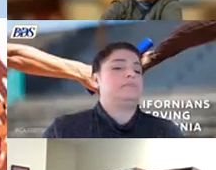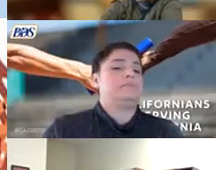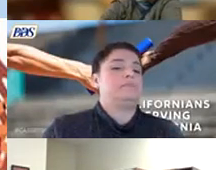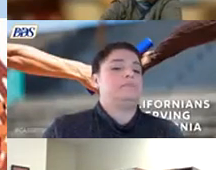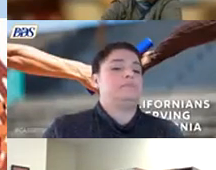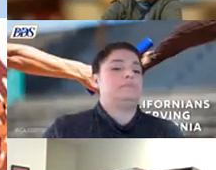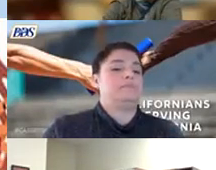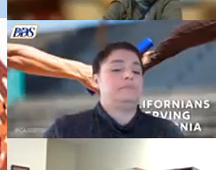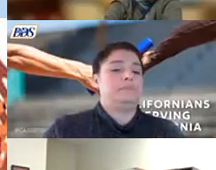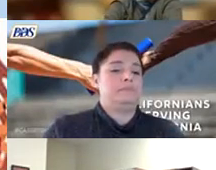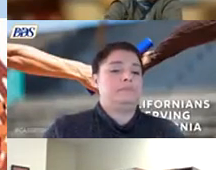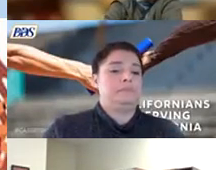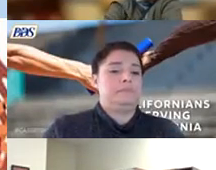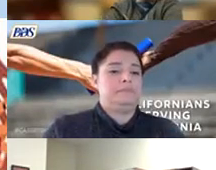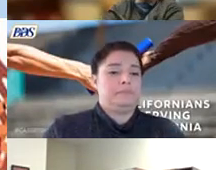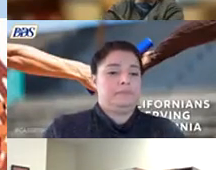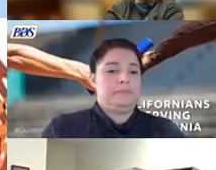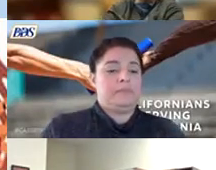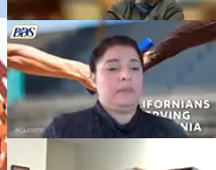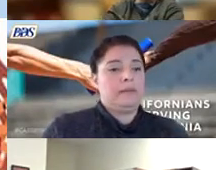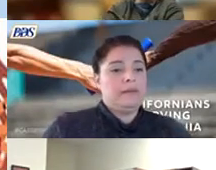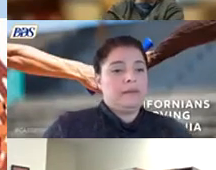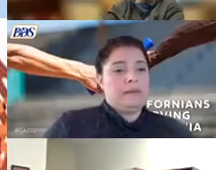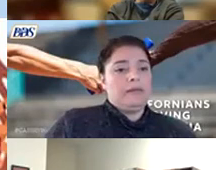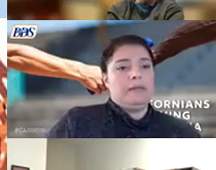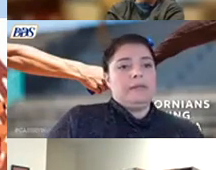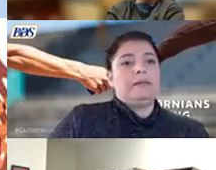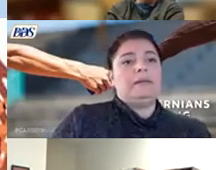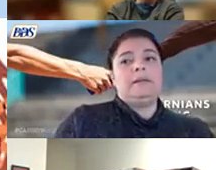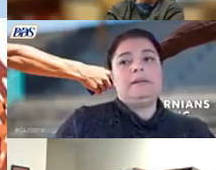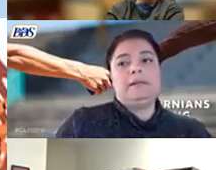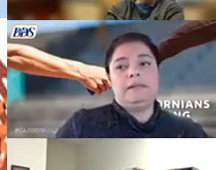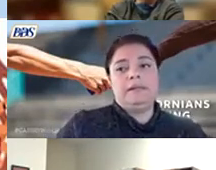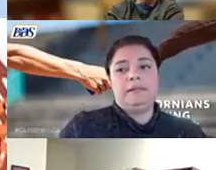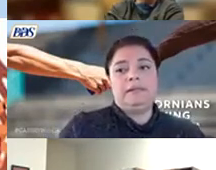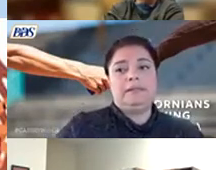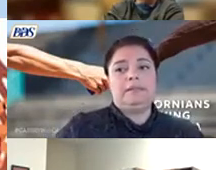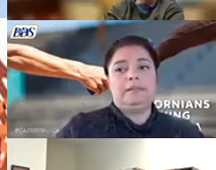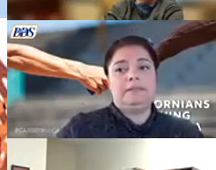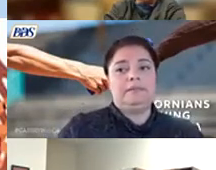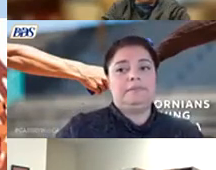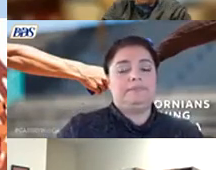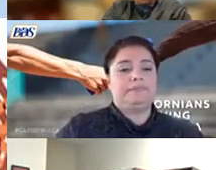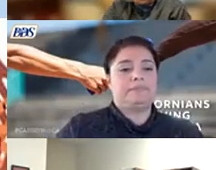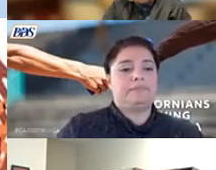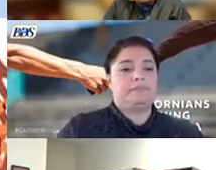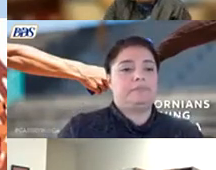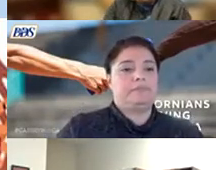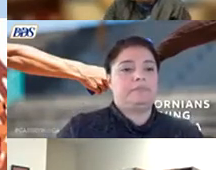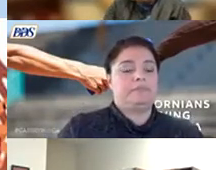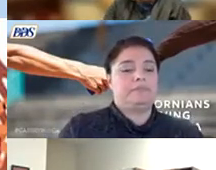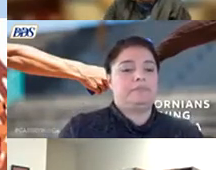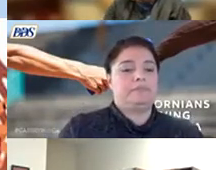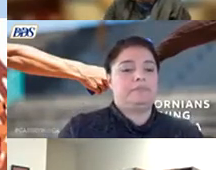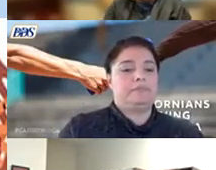learning agreements that focus on areas of professional development in these core competencies and one of those